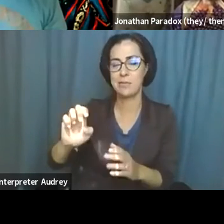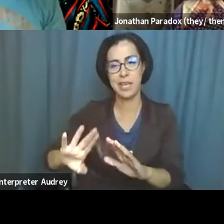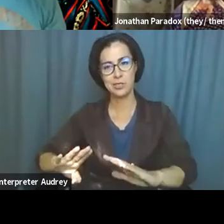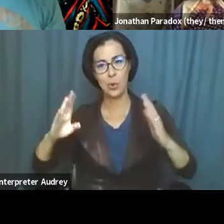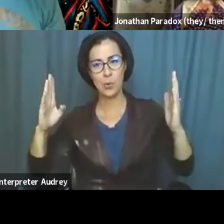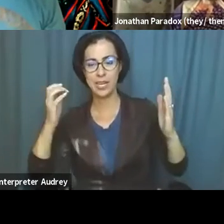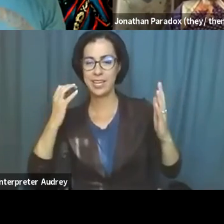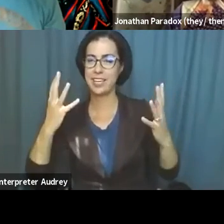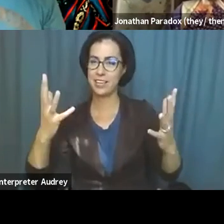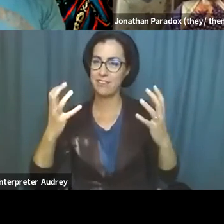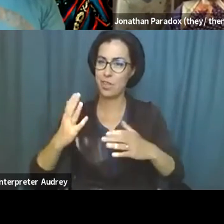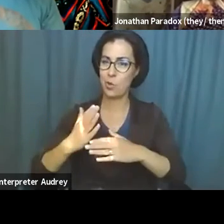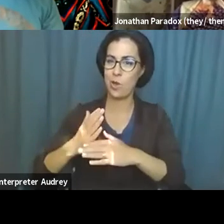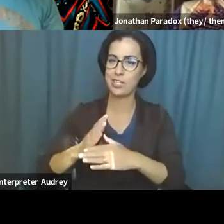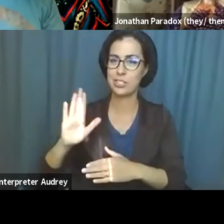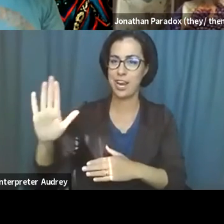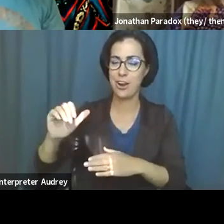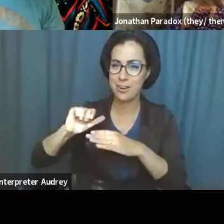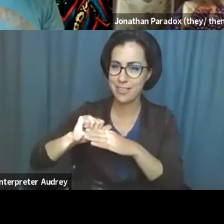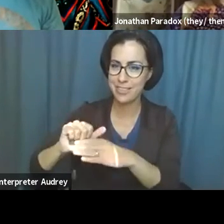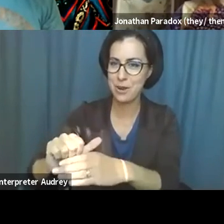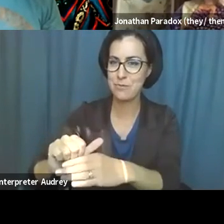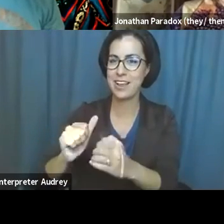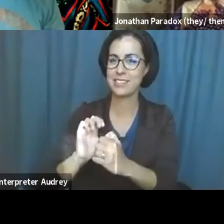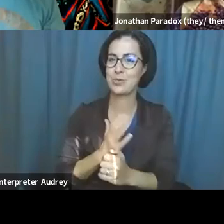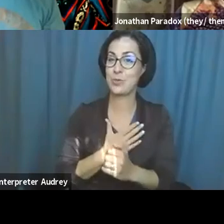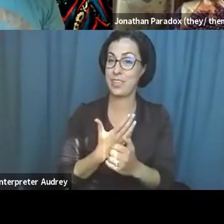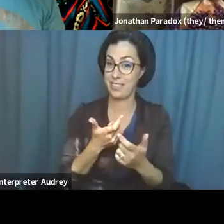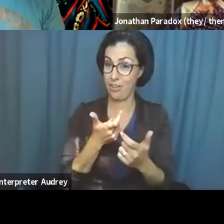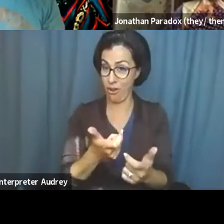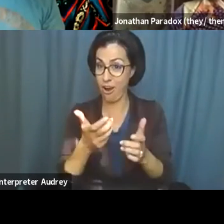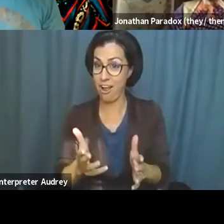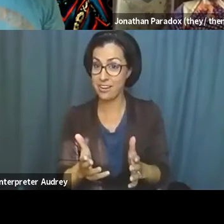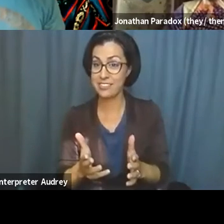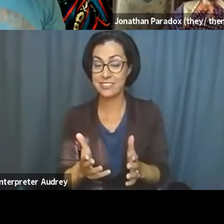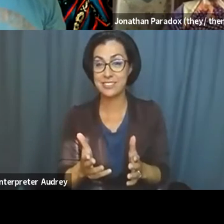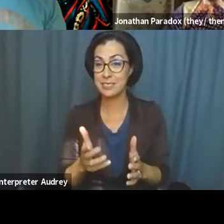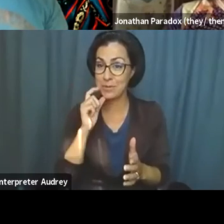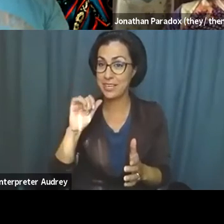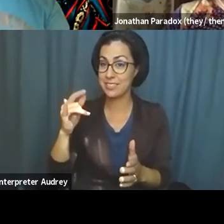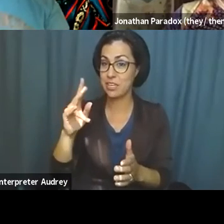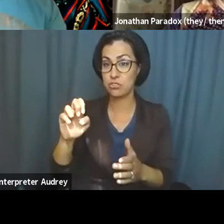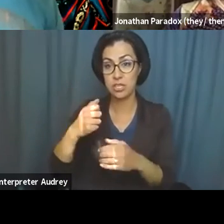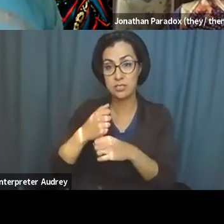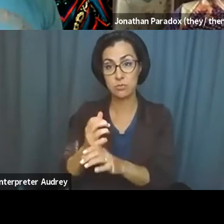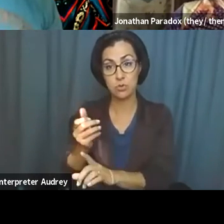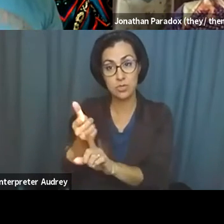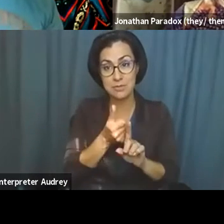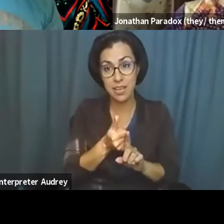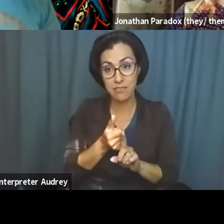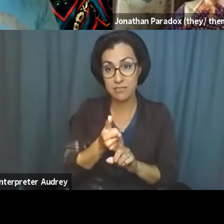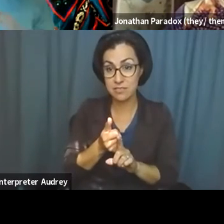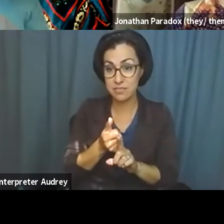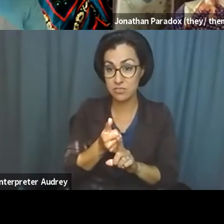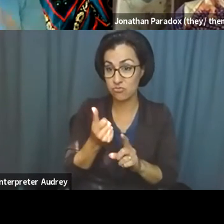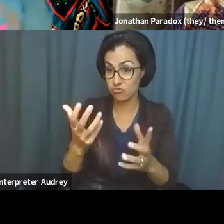If they would like to share their practice with our audience, since they are justice producers as well, would you like